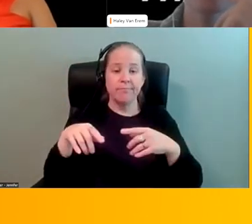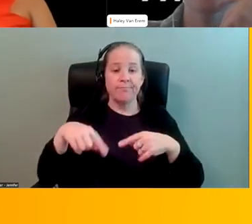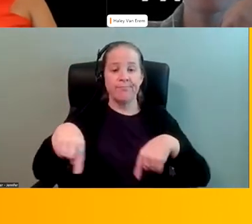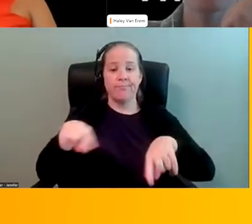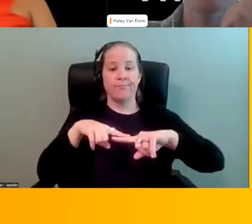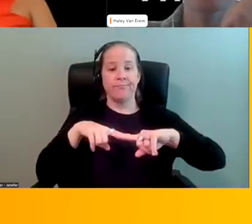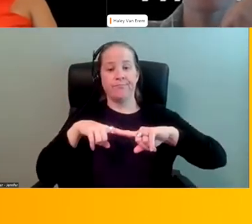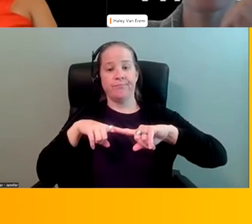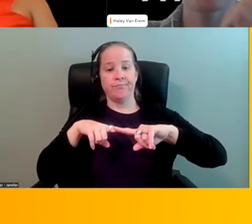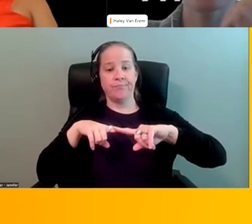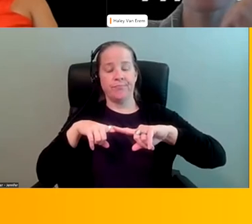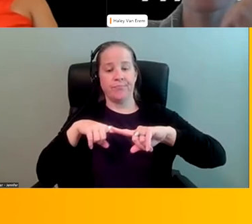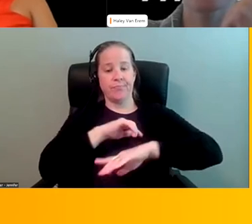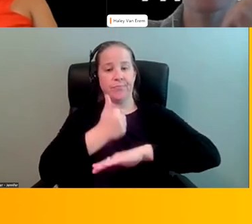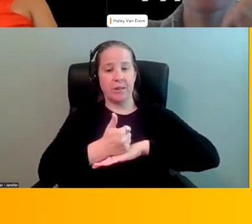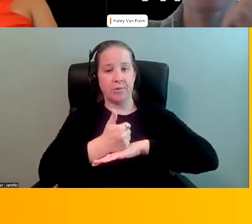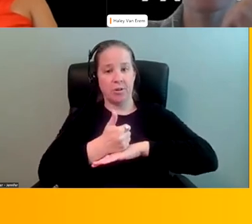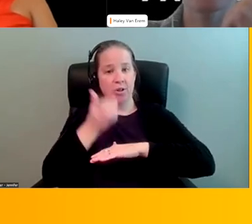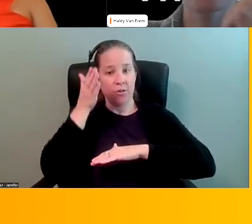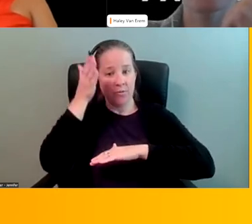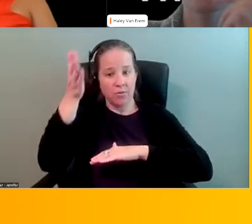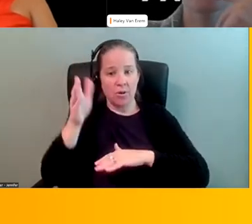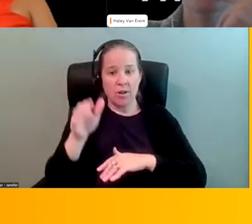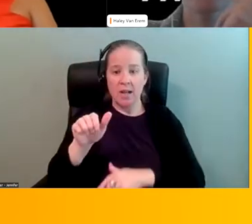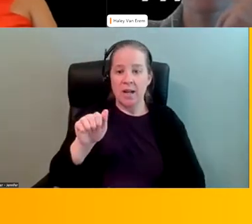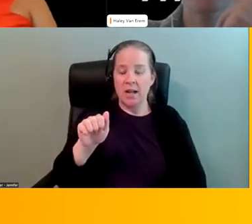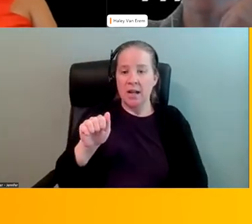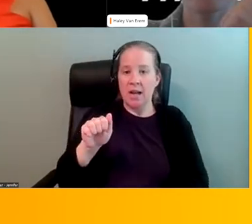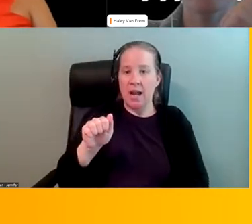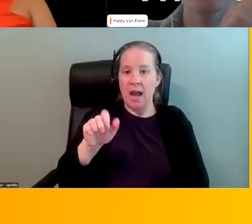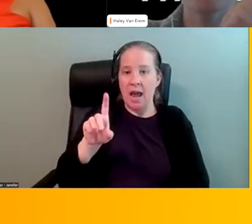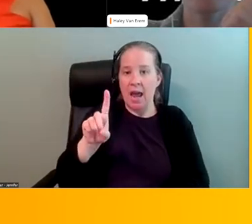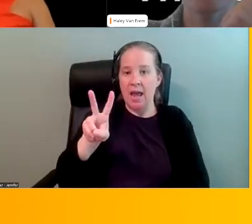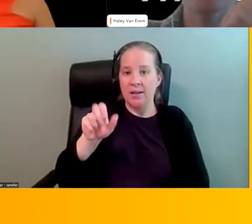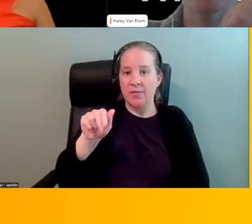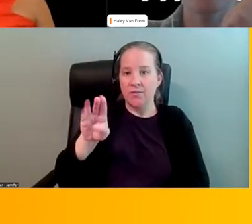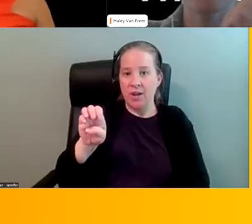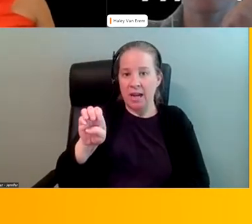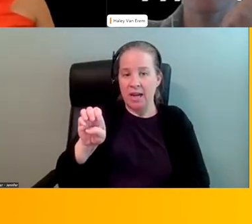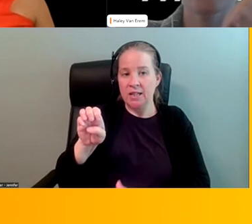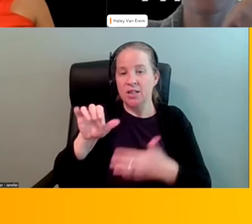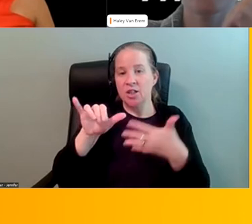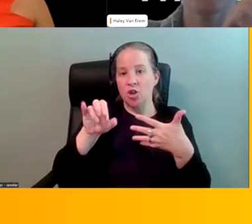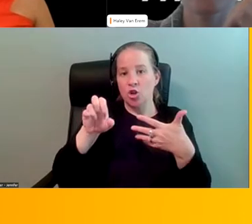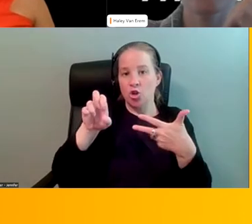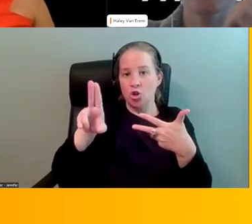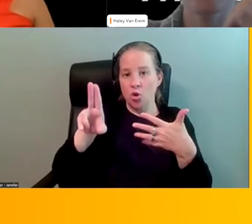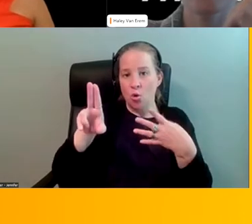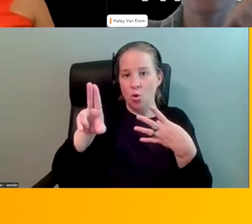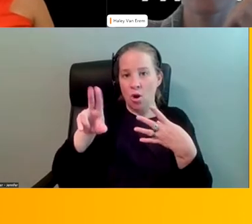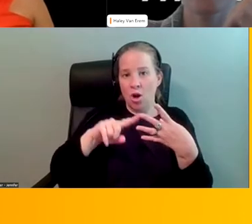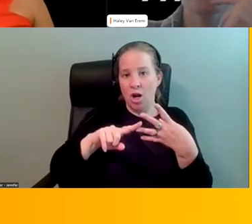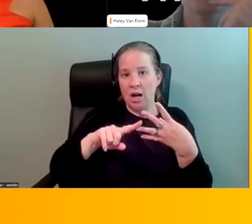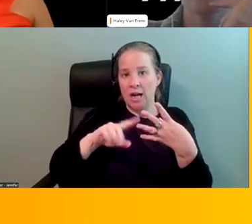implementation forth. And again, advance your leadership power is a YLP and we're house.